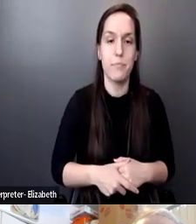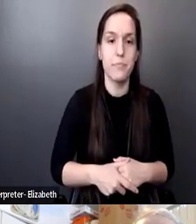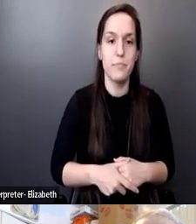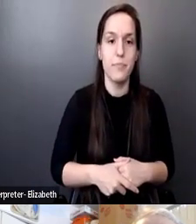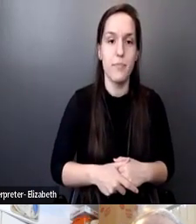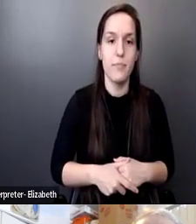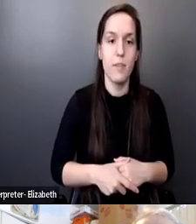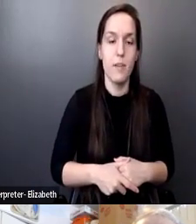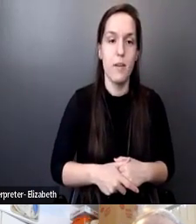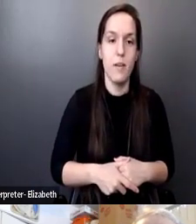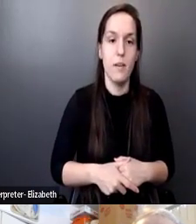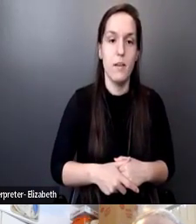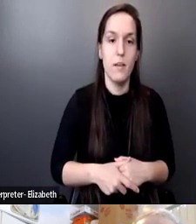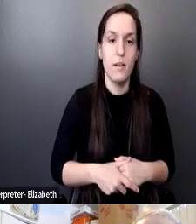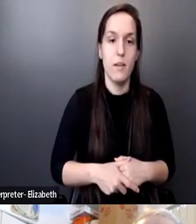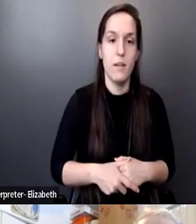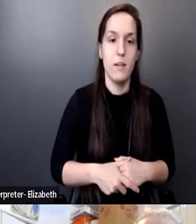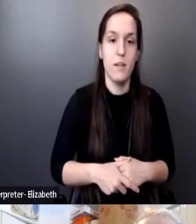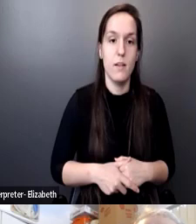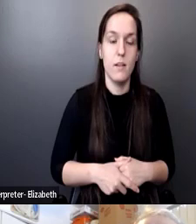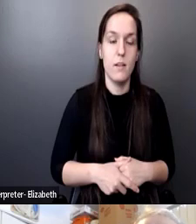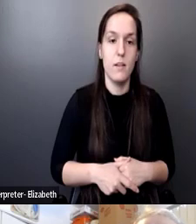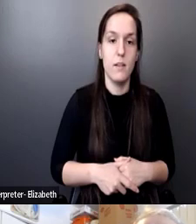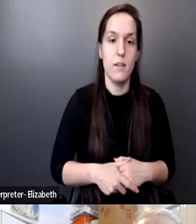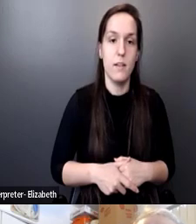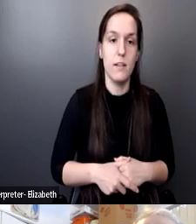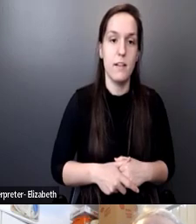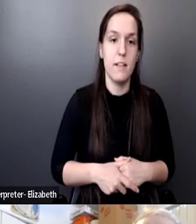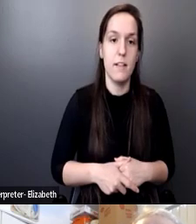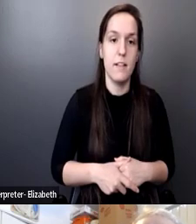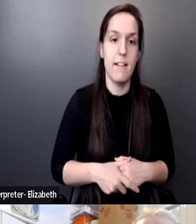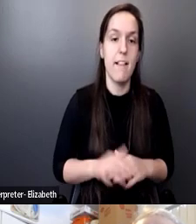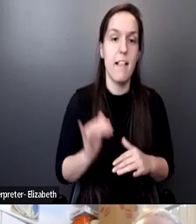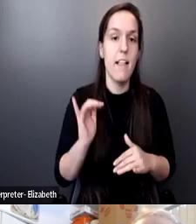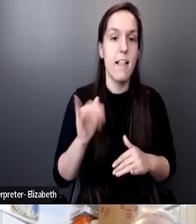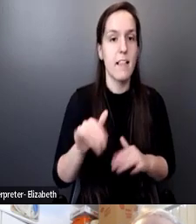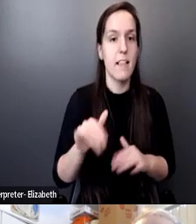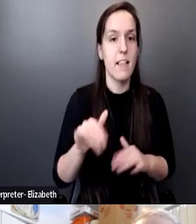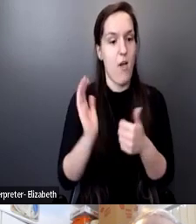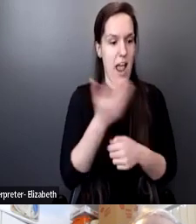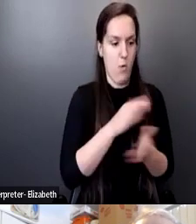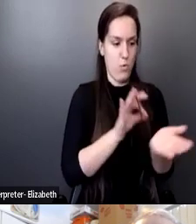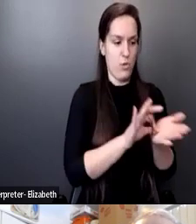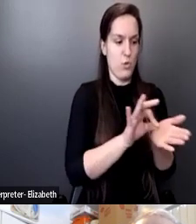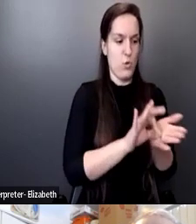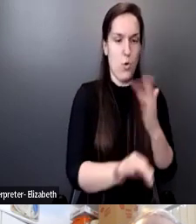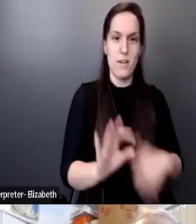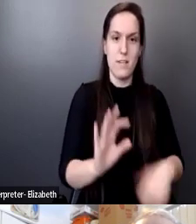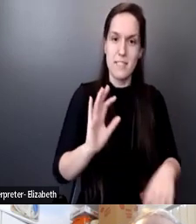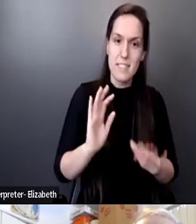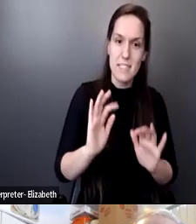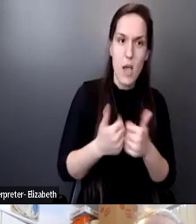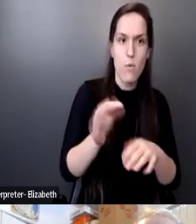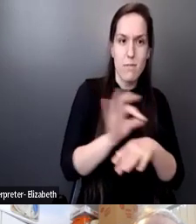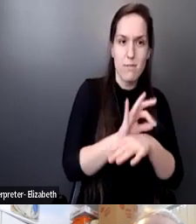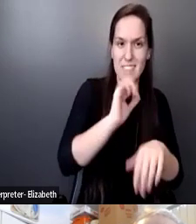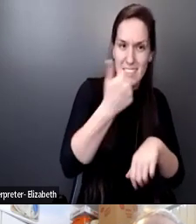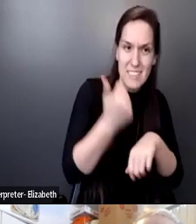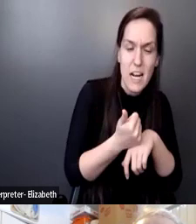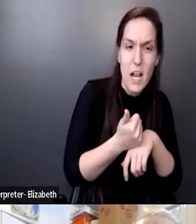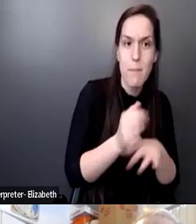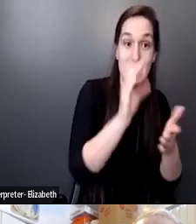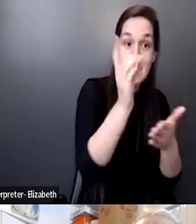the scores that we designed and built had implicit biases built into them, both for people